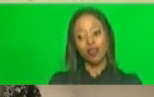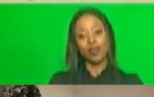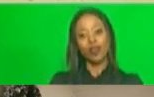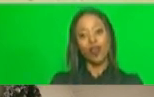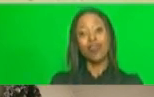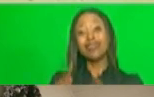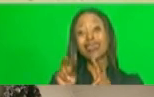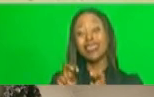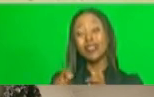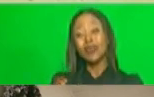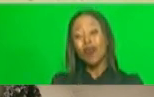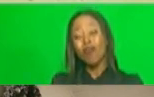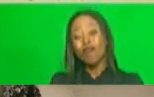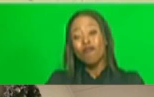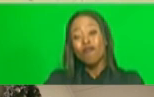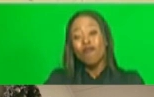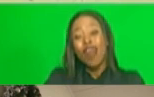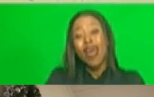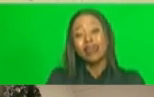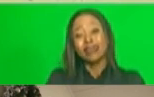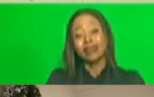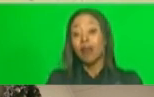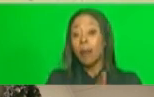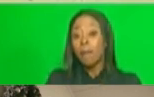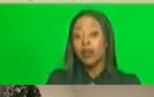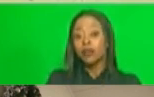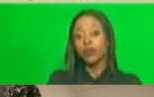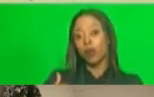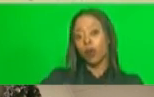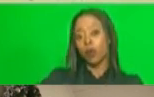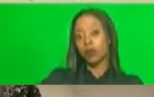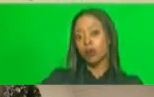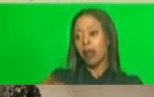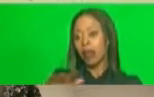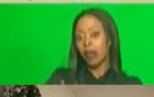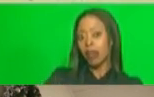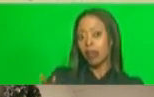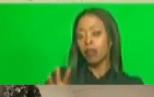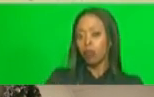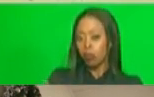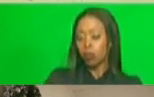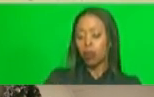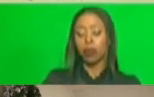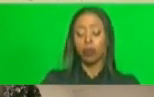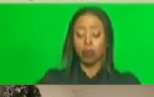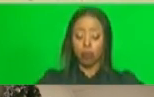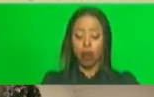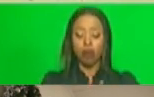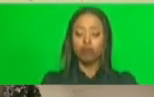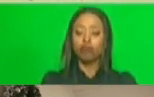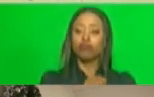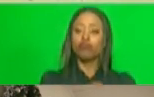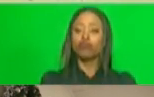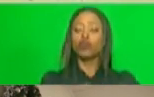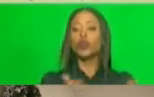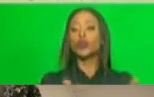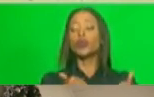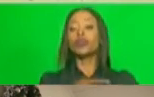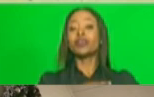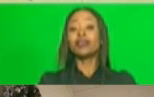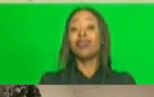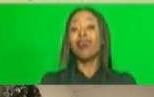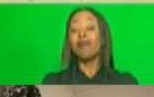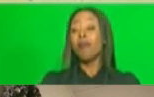rat infestations by cleaning cities and towns and removing waste. All municipal